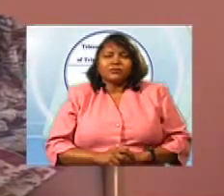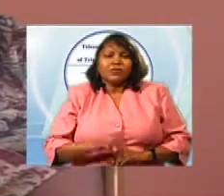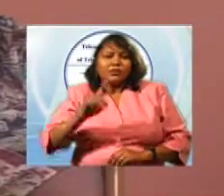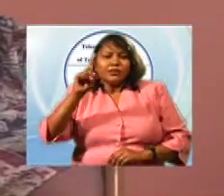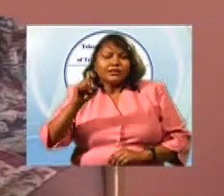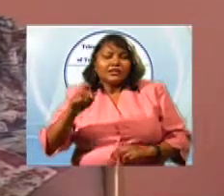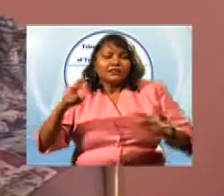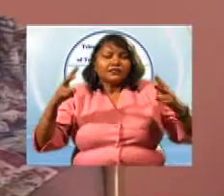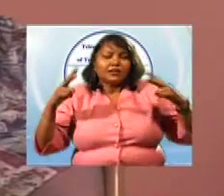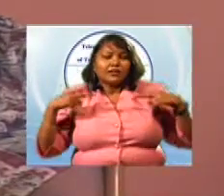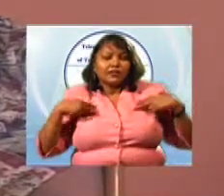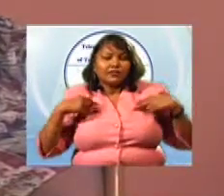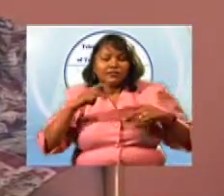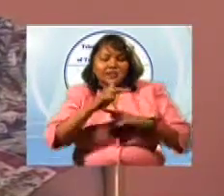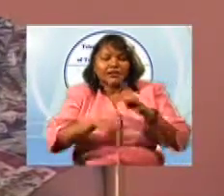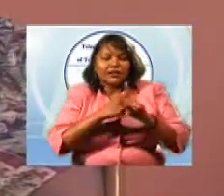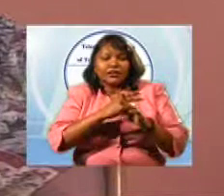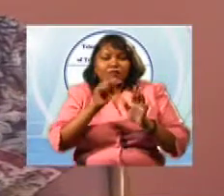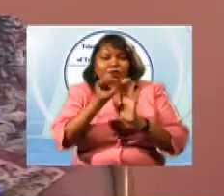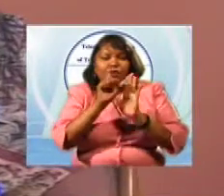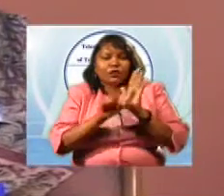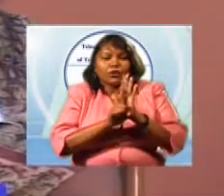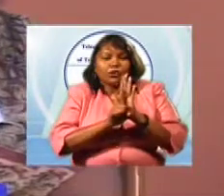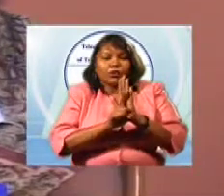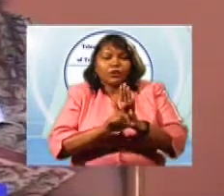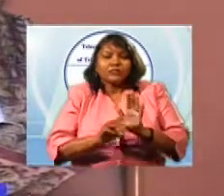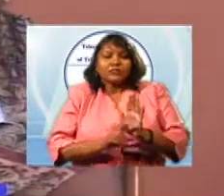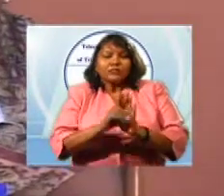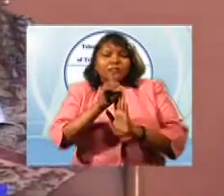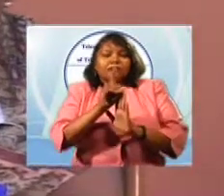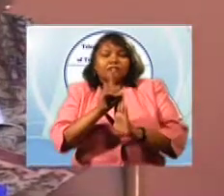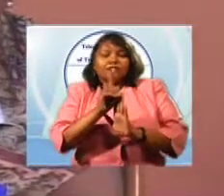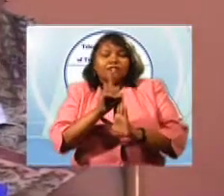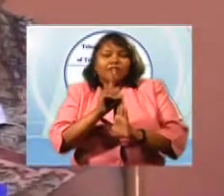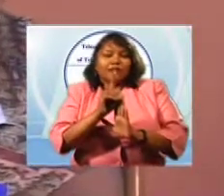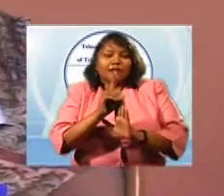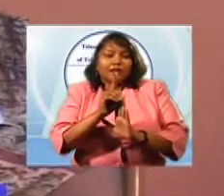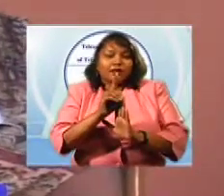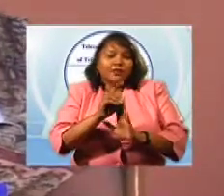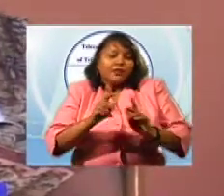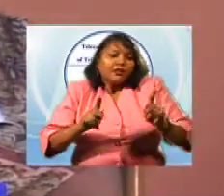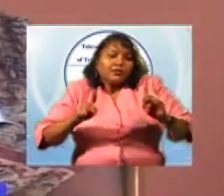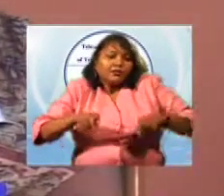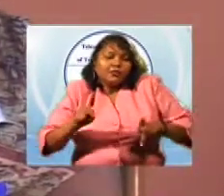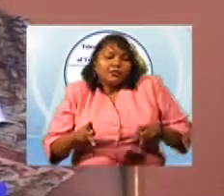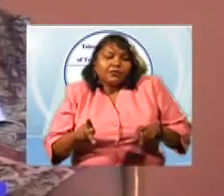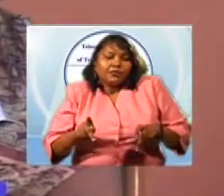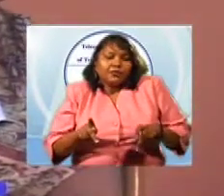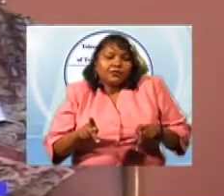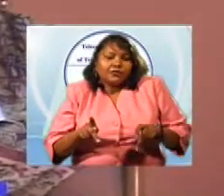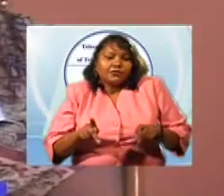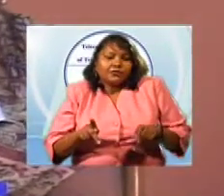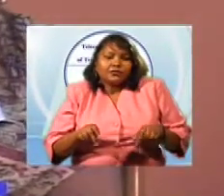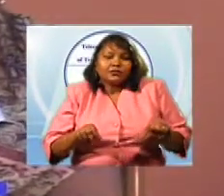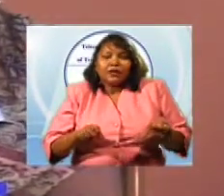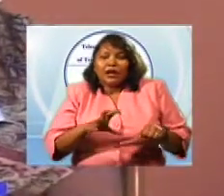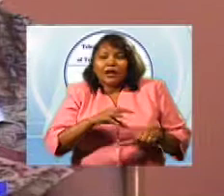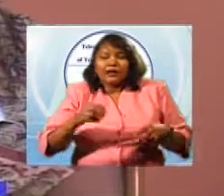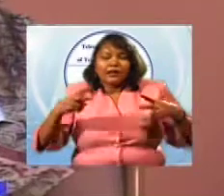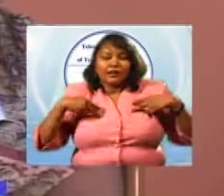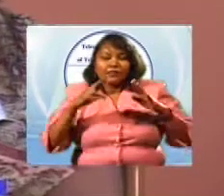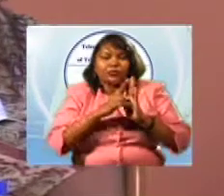of legislation, develop the professional cadre of journalists and the regulatory